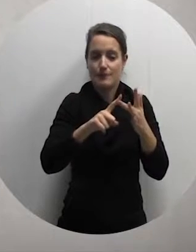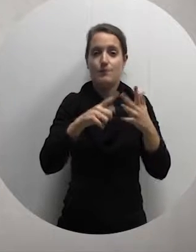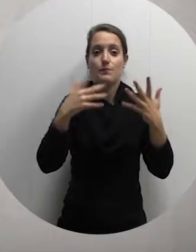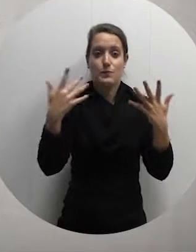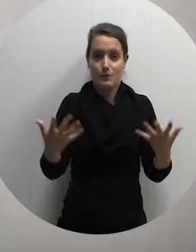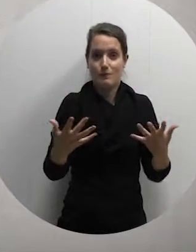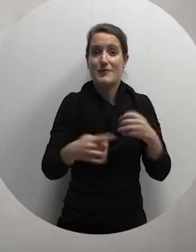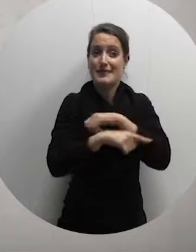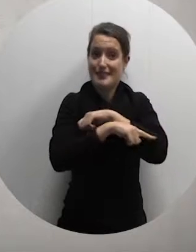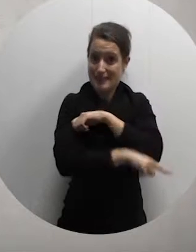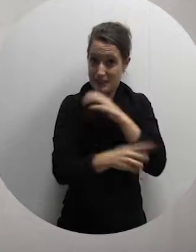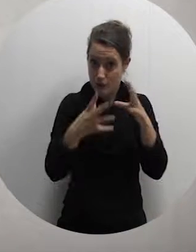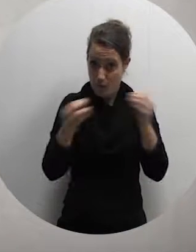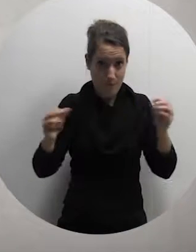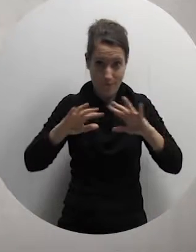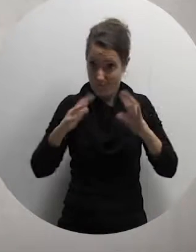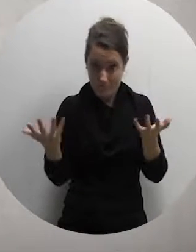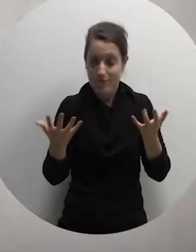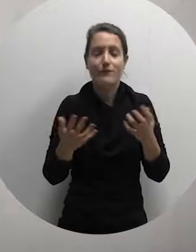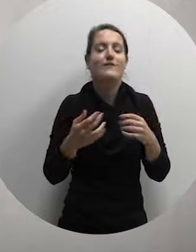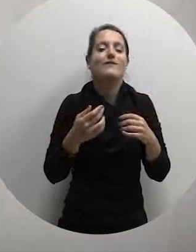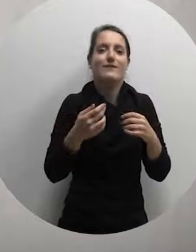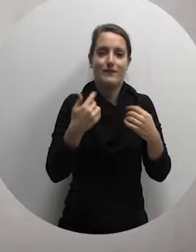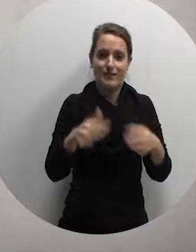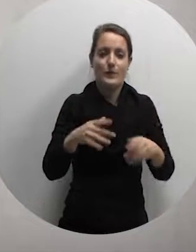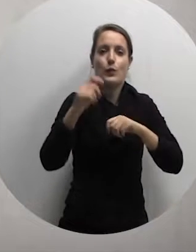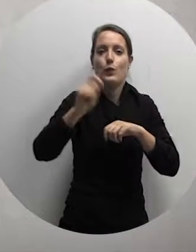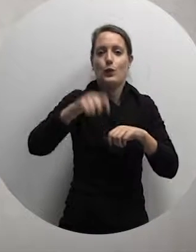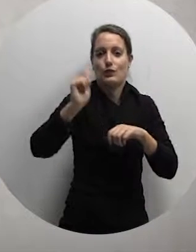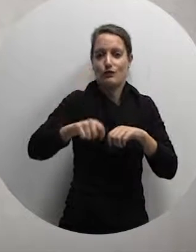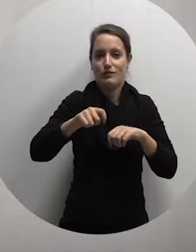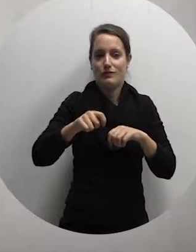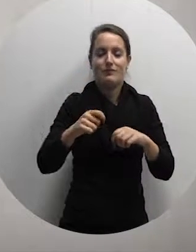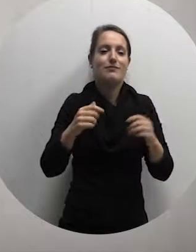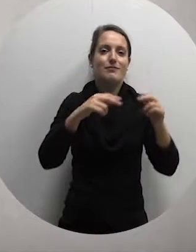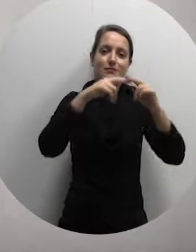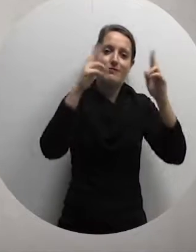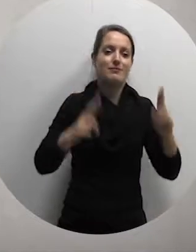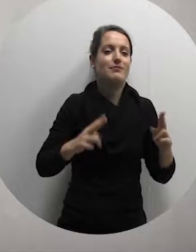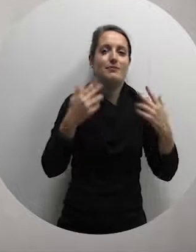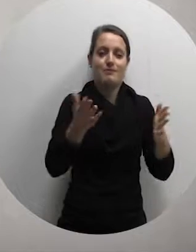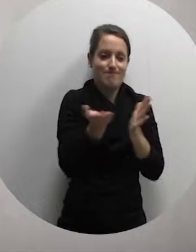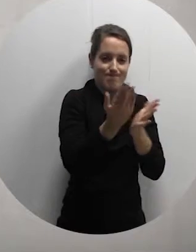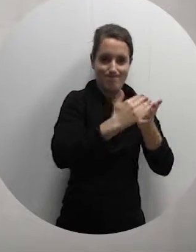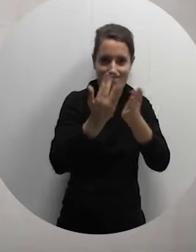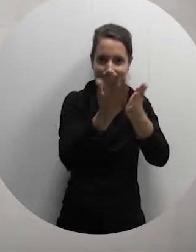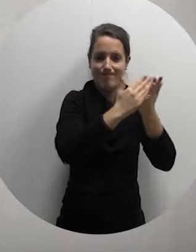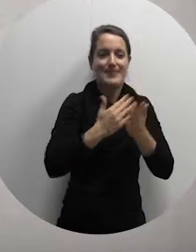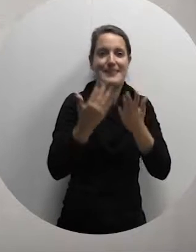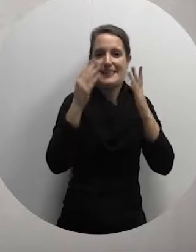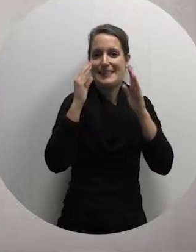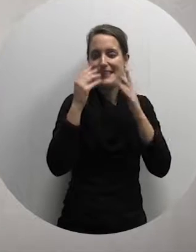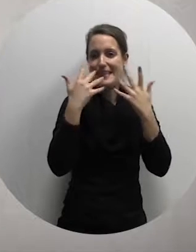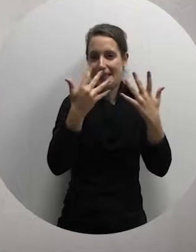items to repay some of the larger debts. The villa was divided into ten shares